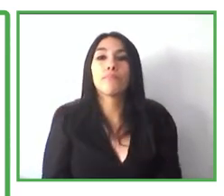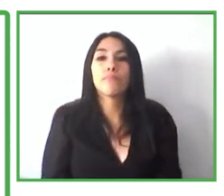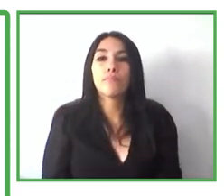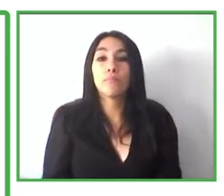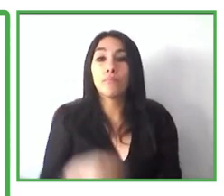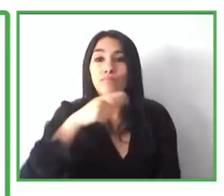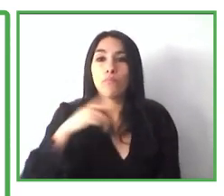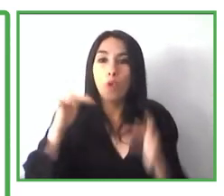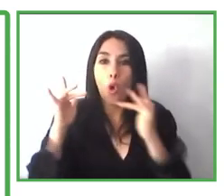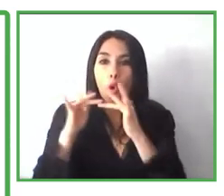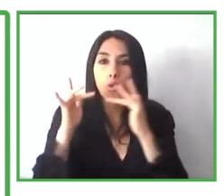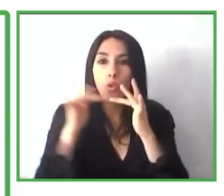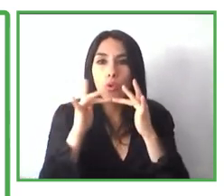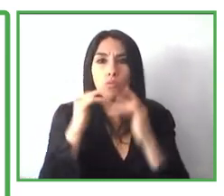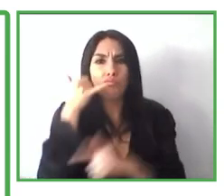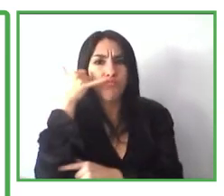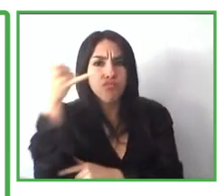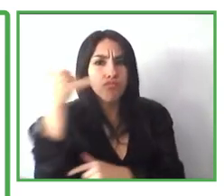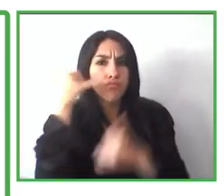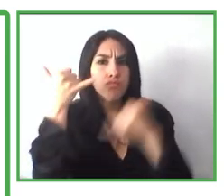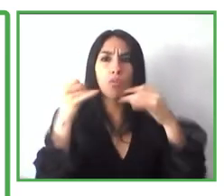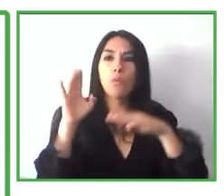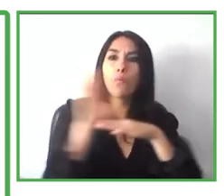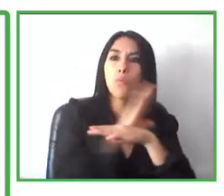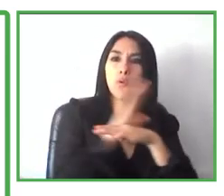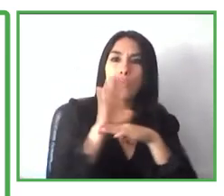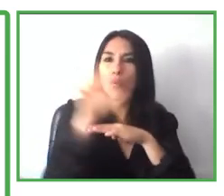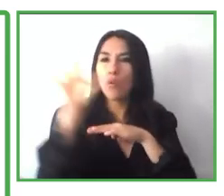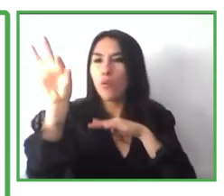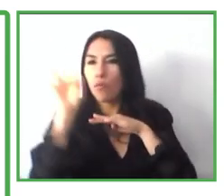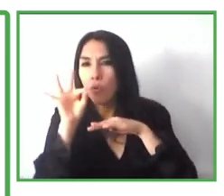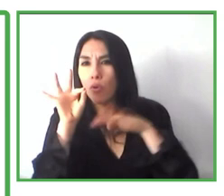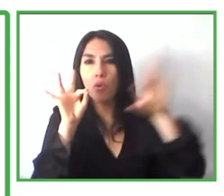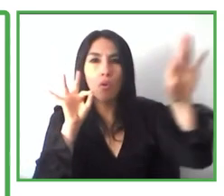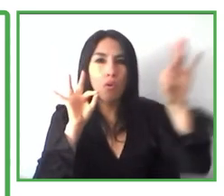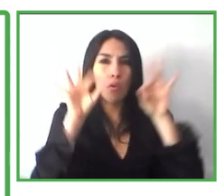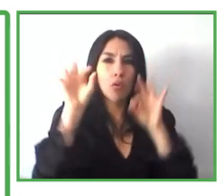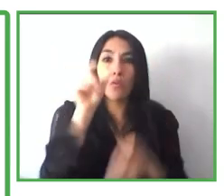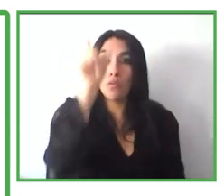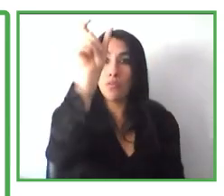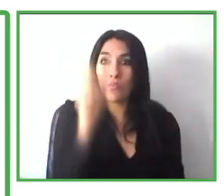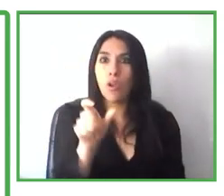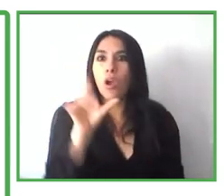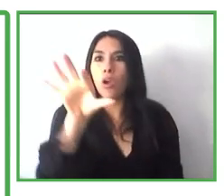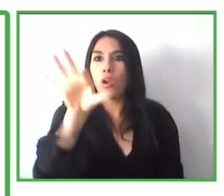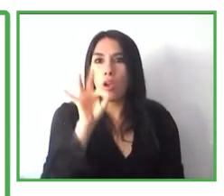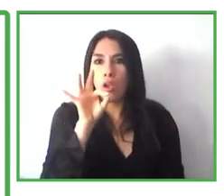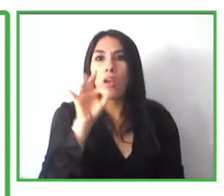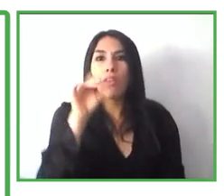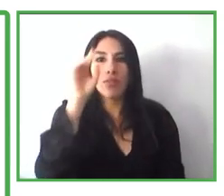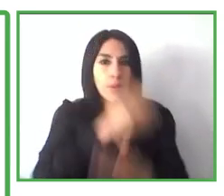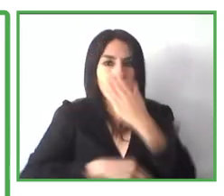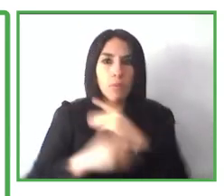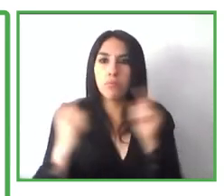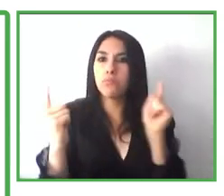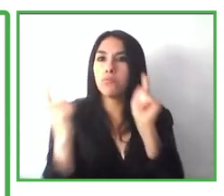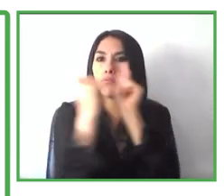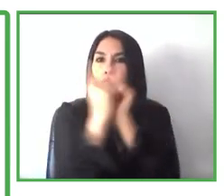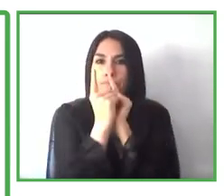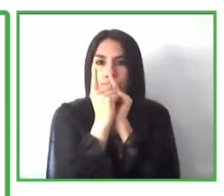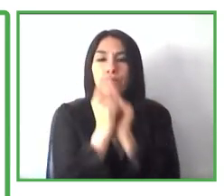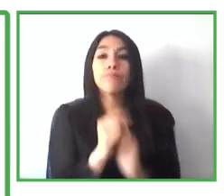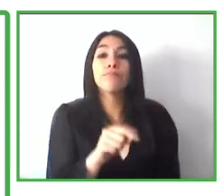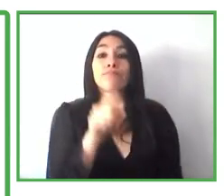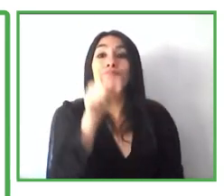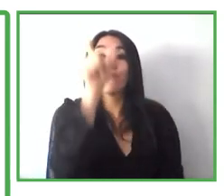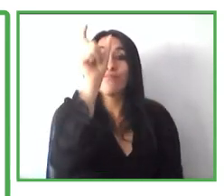we decided to try out a new system where two working instructors are specialized in contacting companies